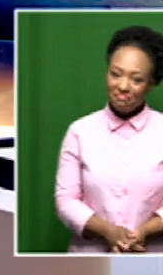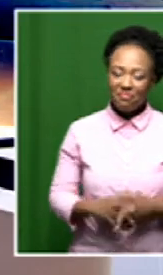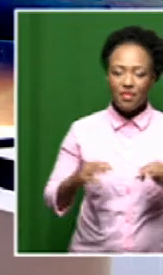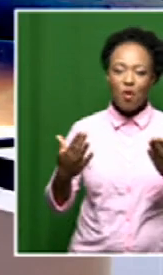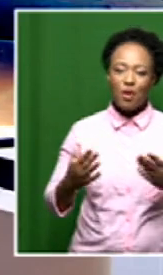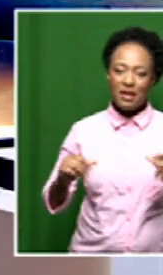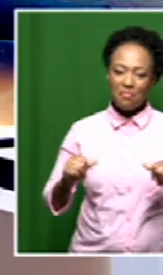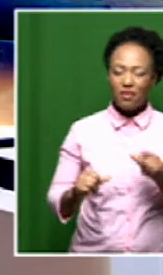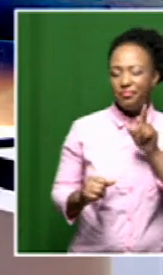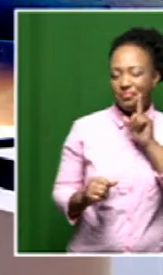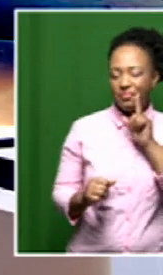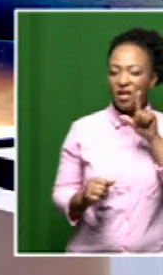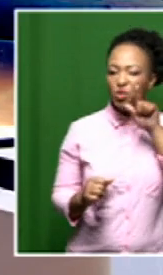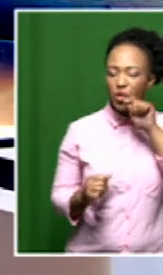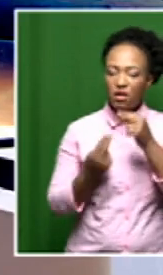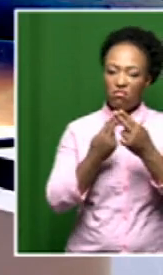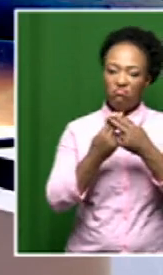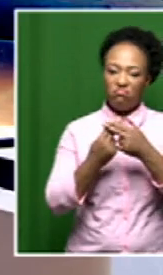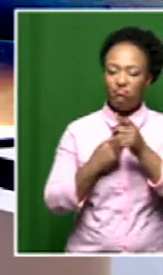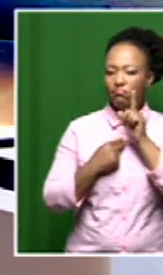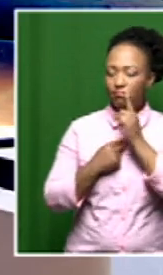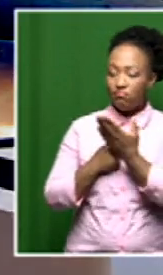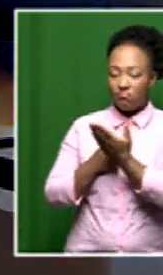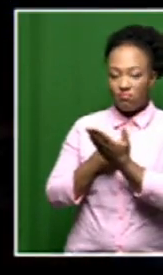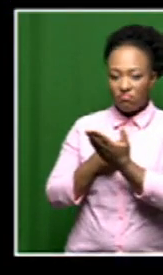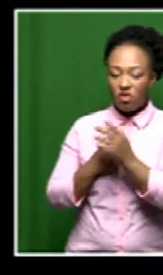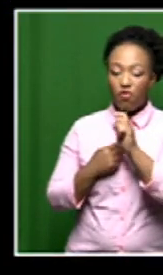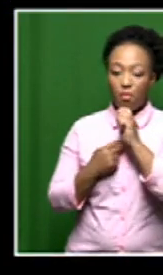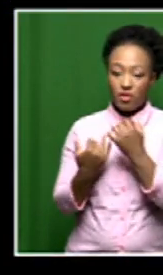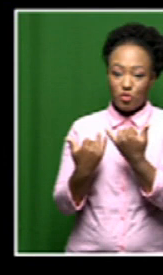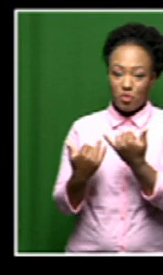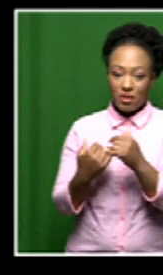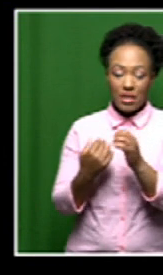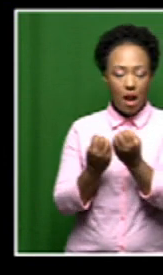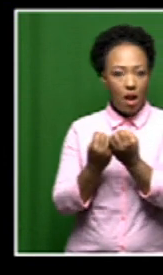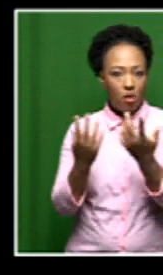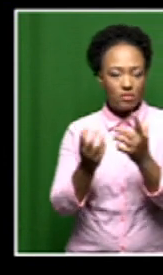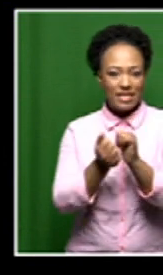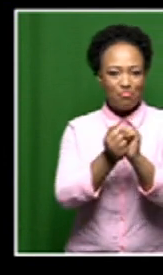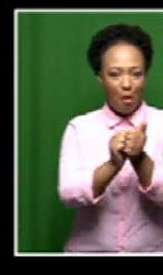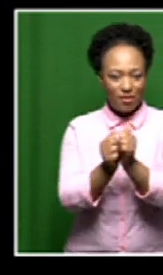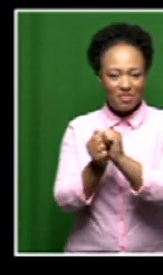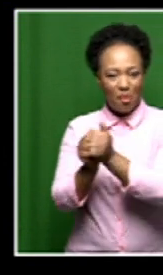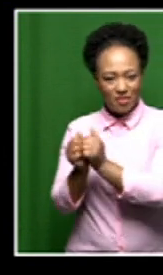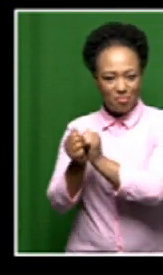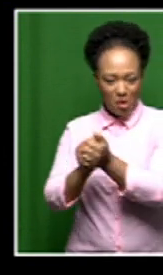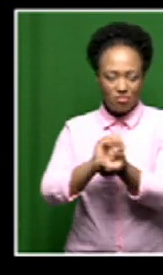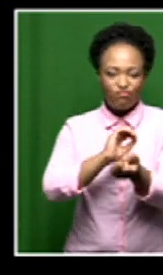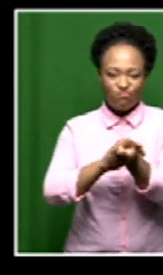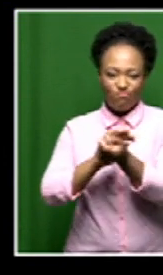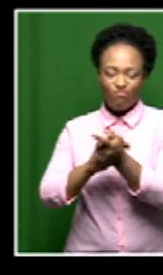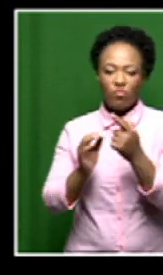Let's take look at those trending topics now and here they are for this morning and of course lots of sports trending and you know